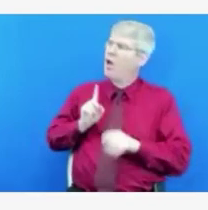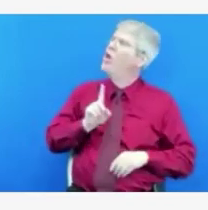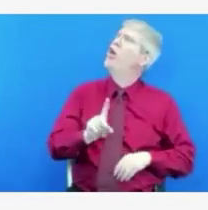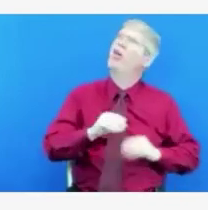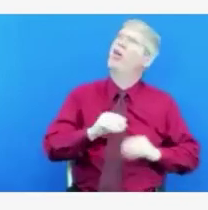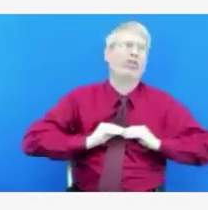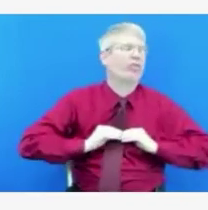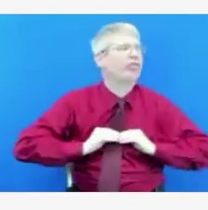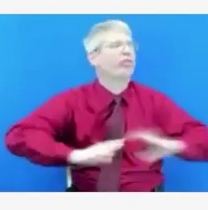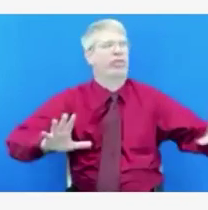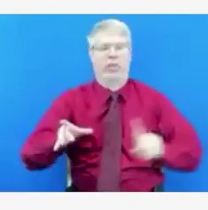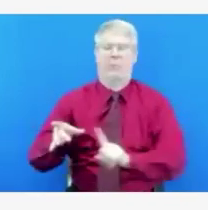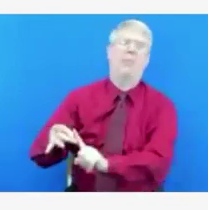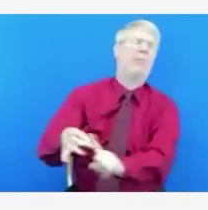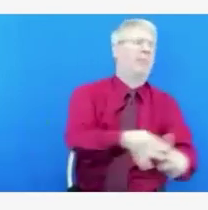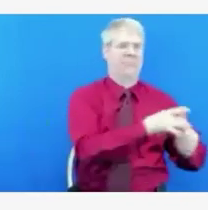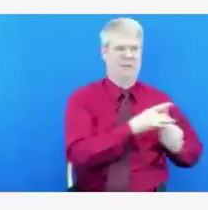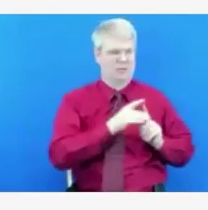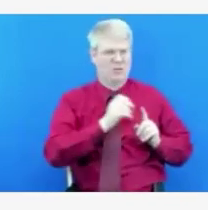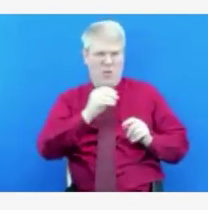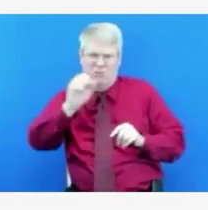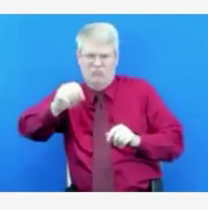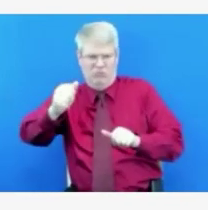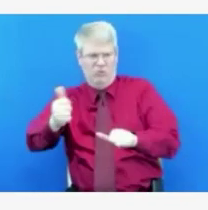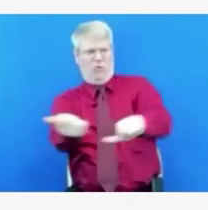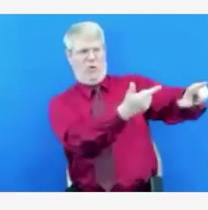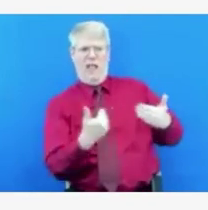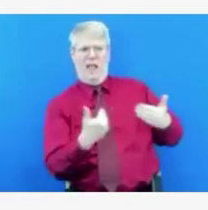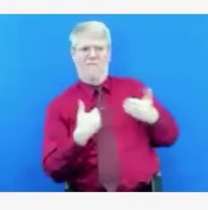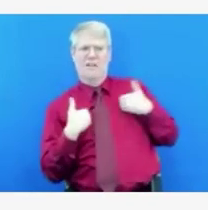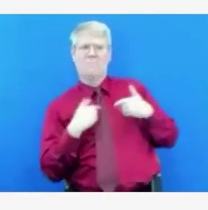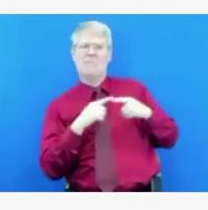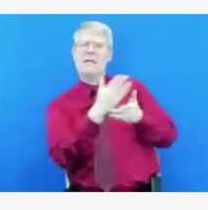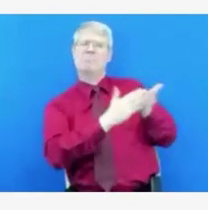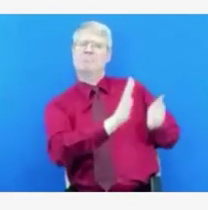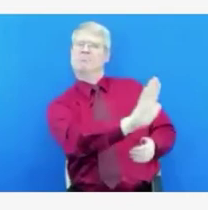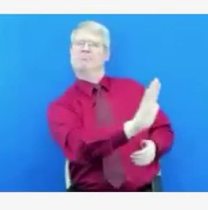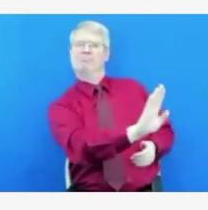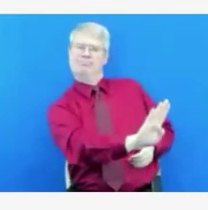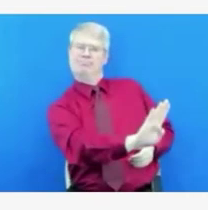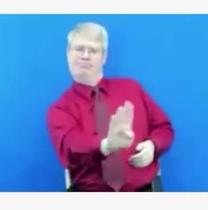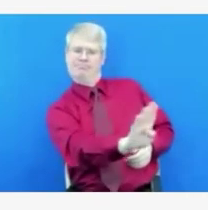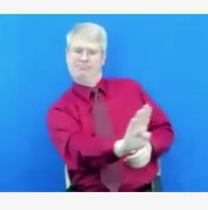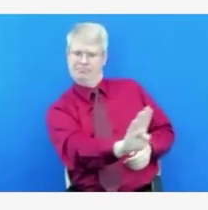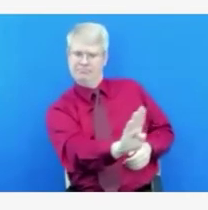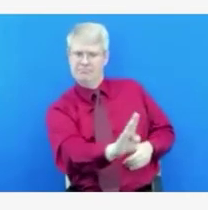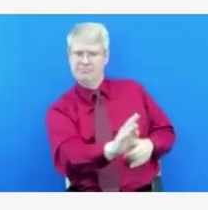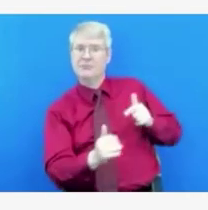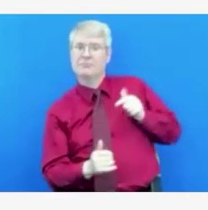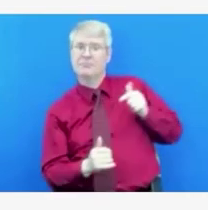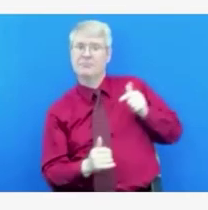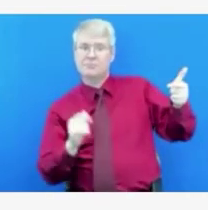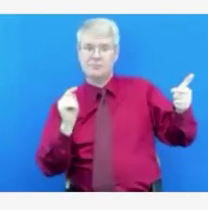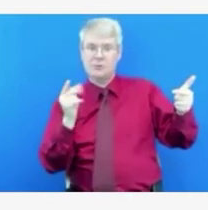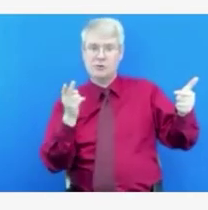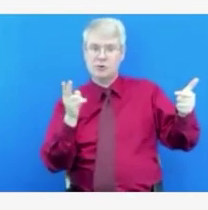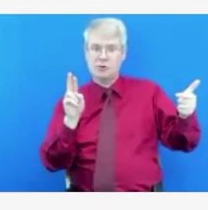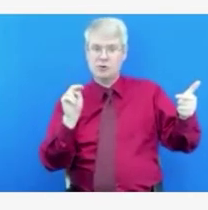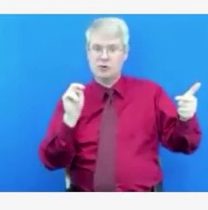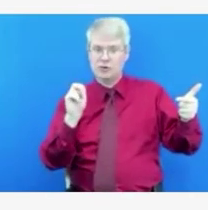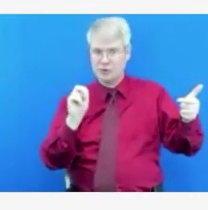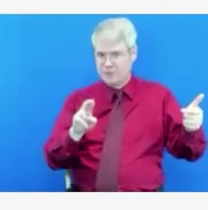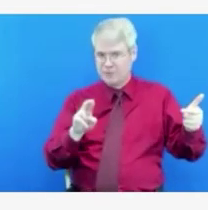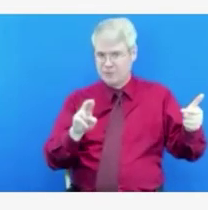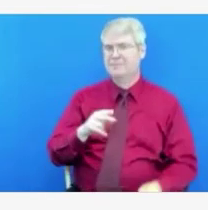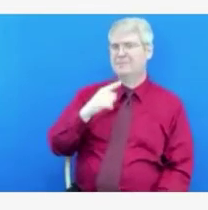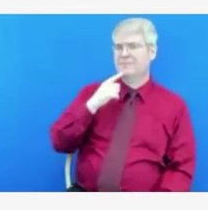Thanks, Elke. The only thing I would add is that, is to just reiterate that there are schools that are already, already had programs